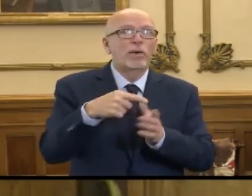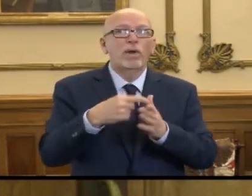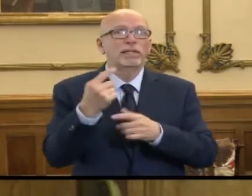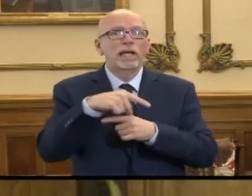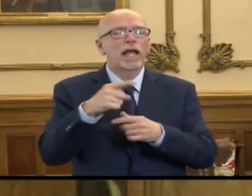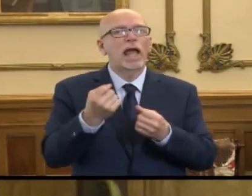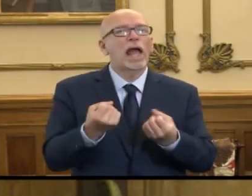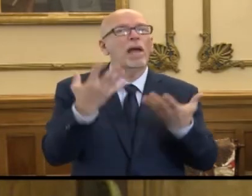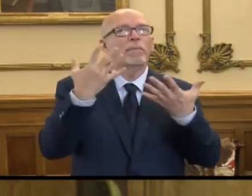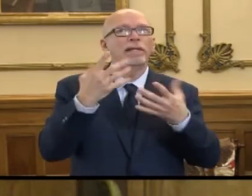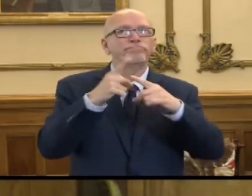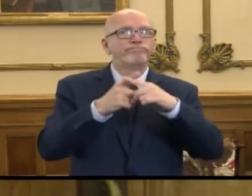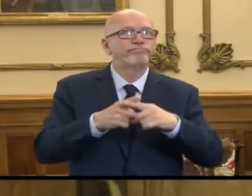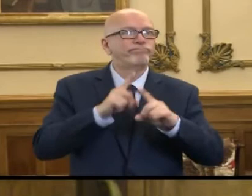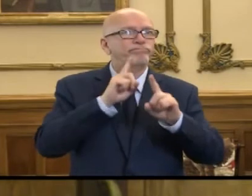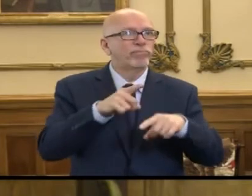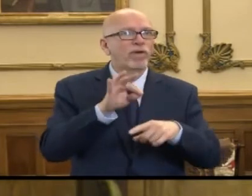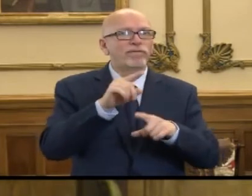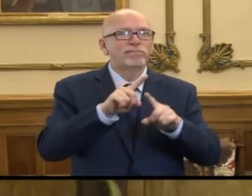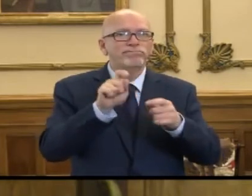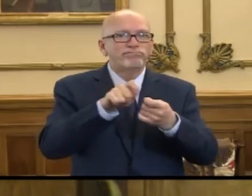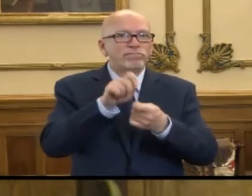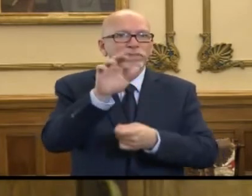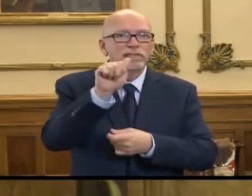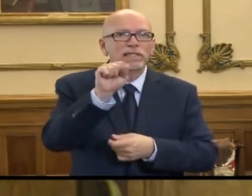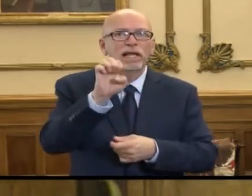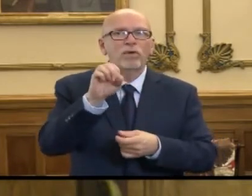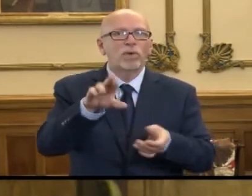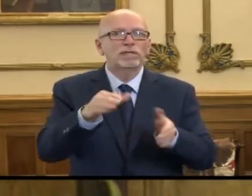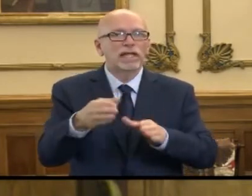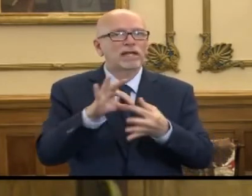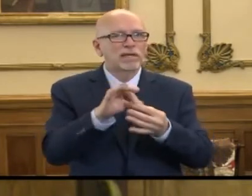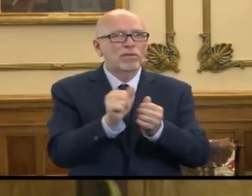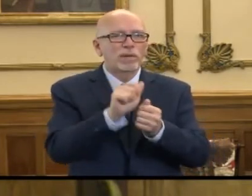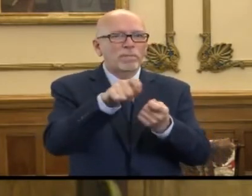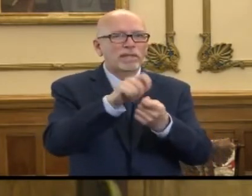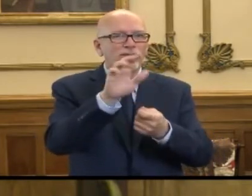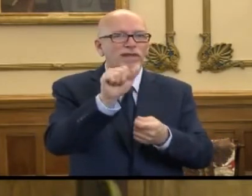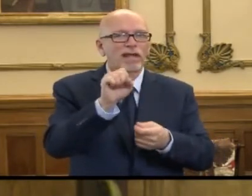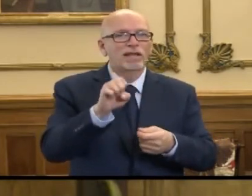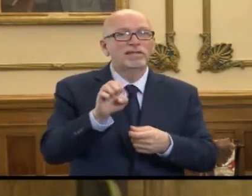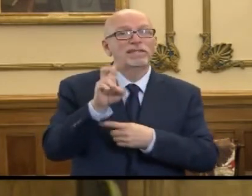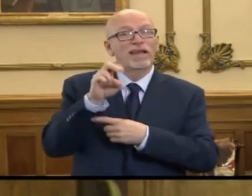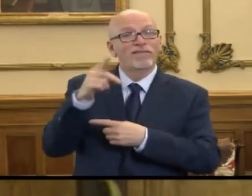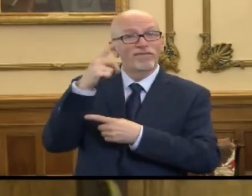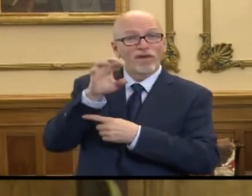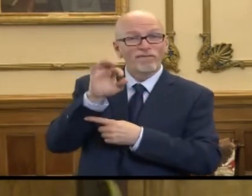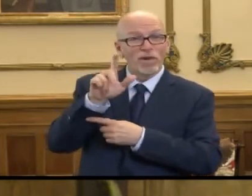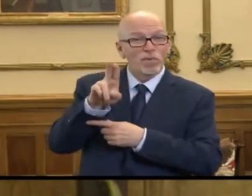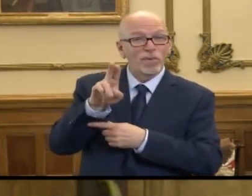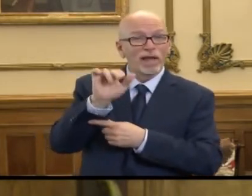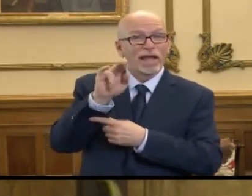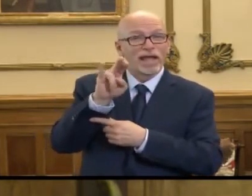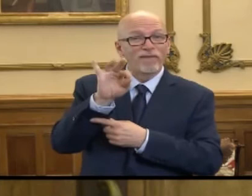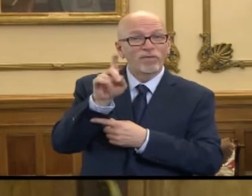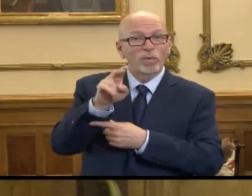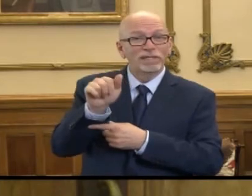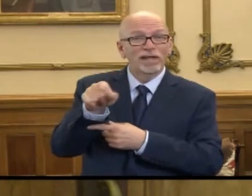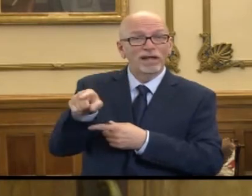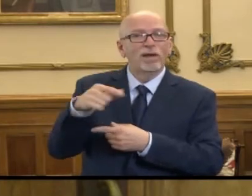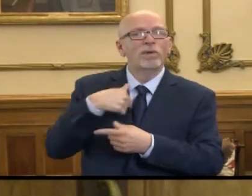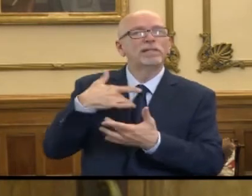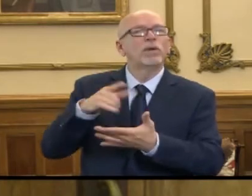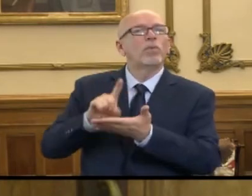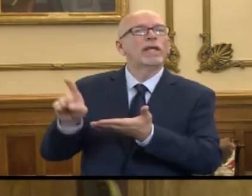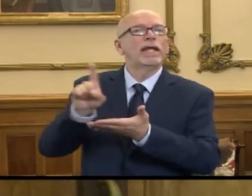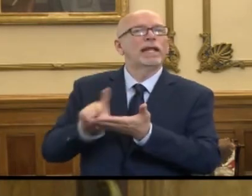numbers of positive reports of cases and numbers of deaths on a particular case. Even for our influenza, that reporting is done on a weekly